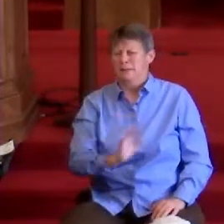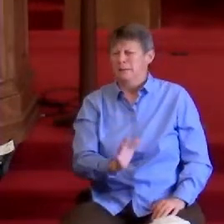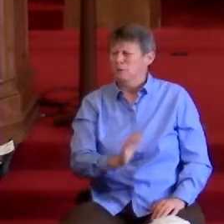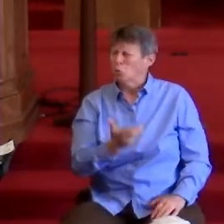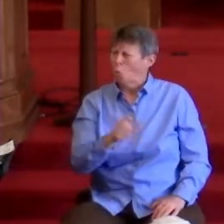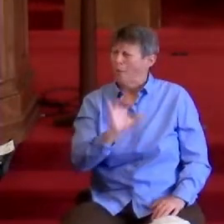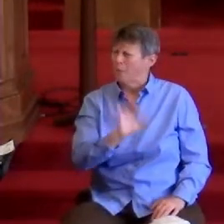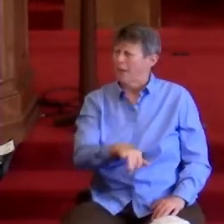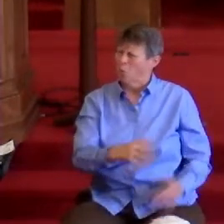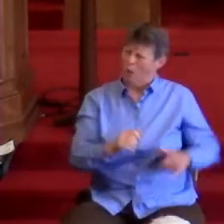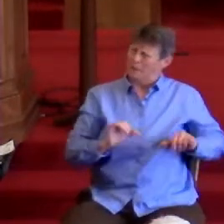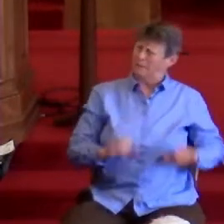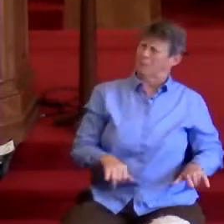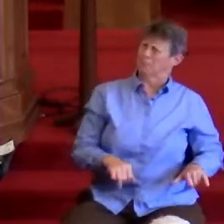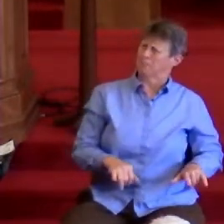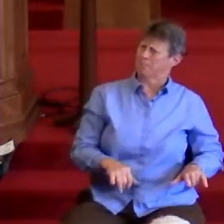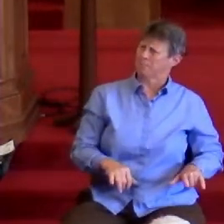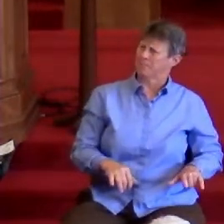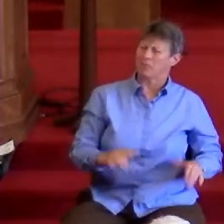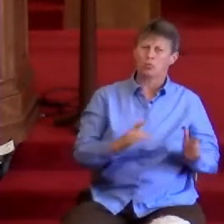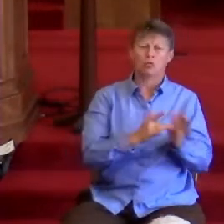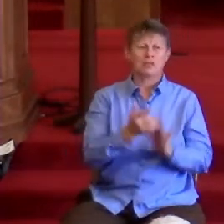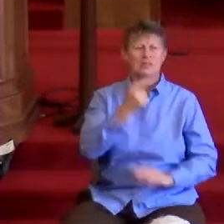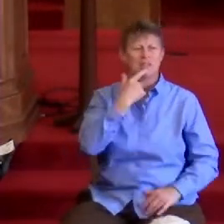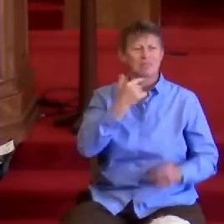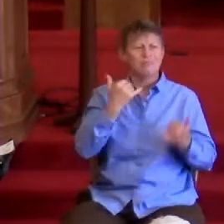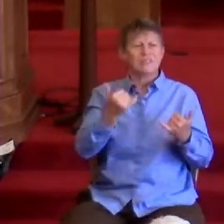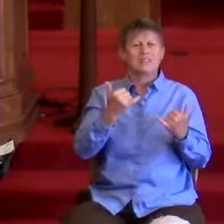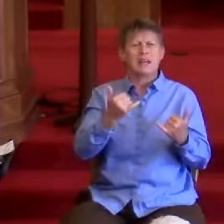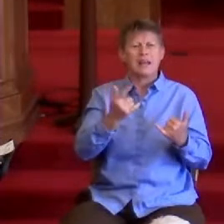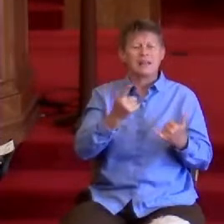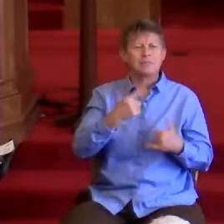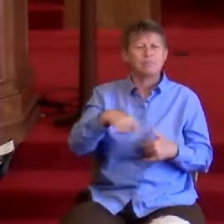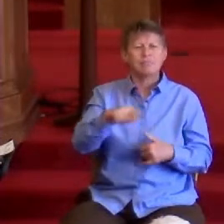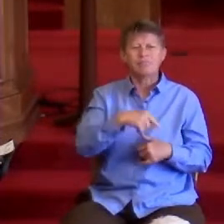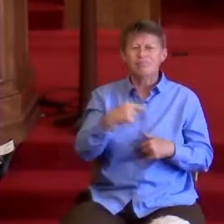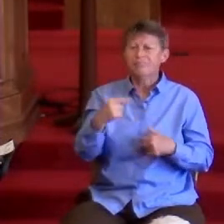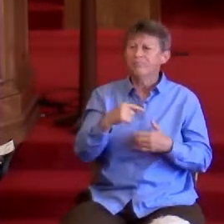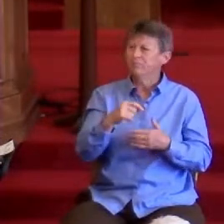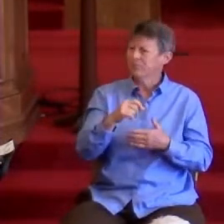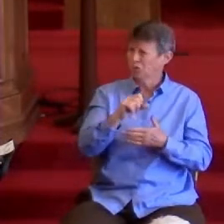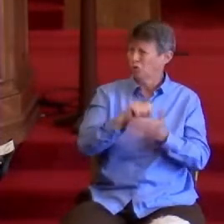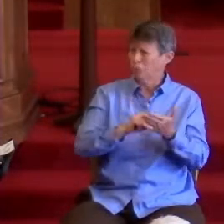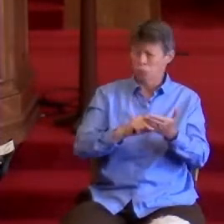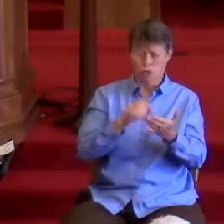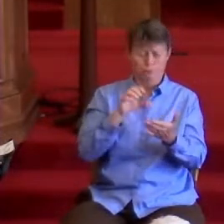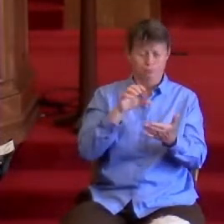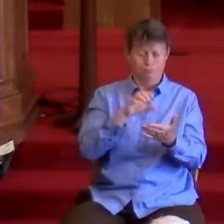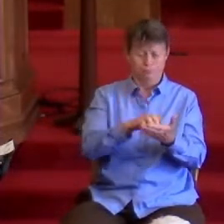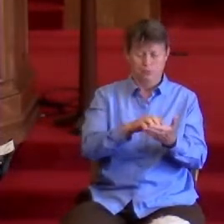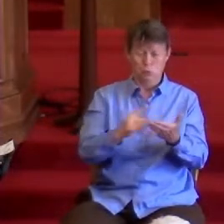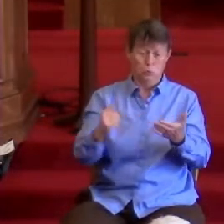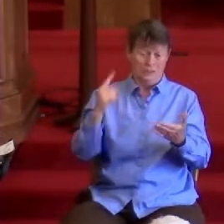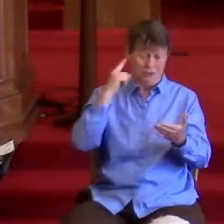Then Jesus proclaimed, today in your hearing, this scripture has been fulfilled.